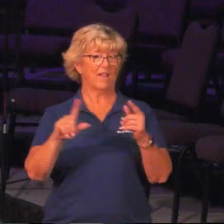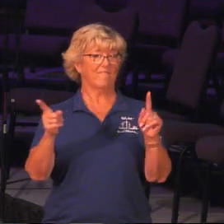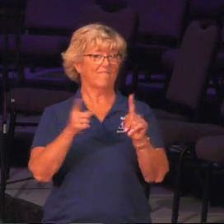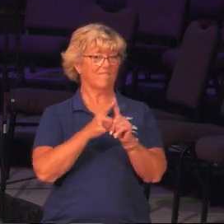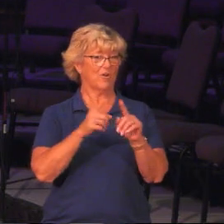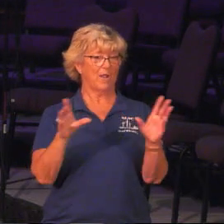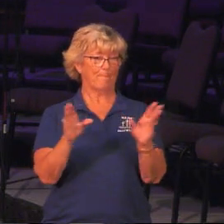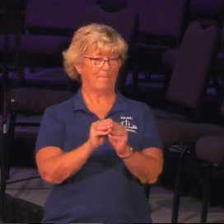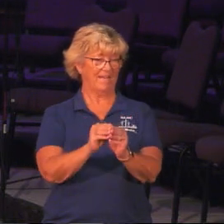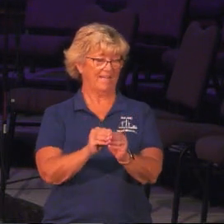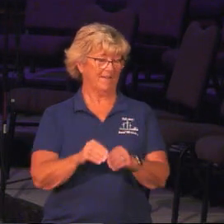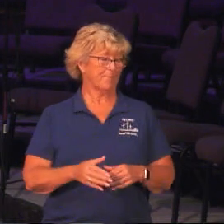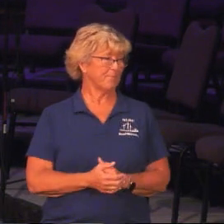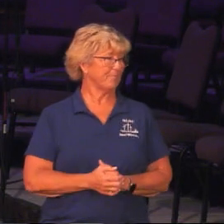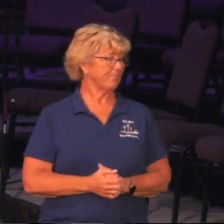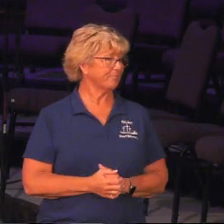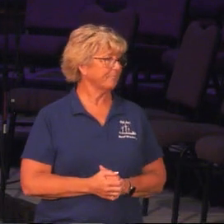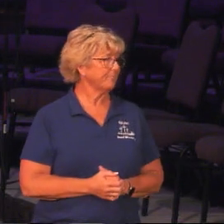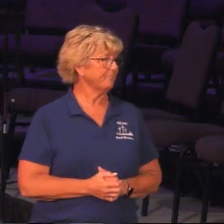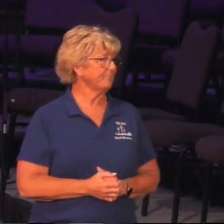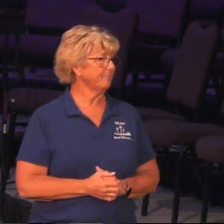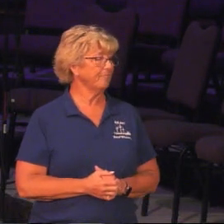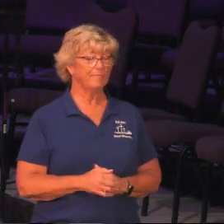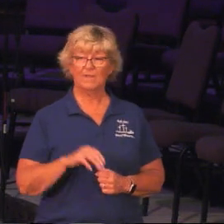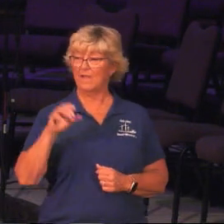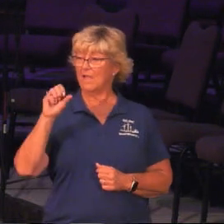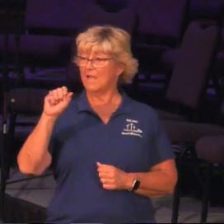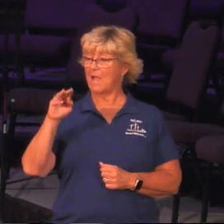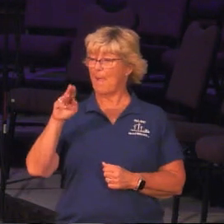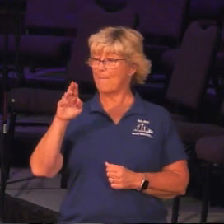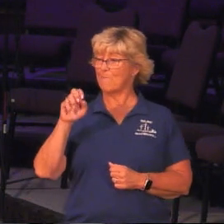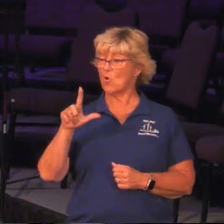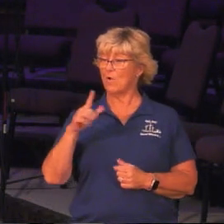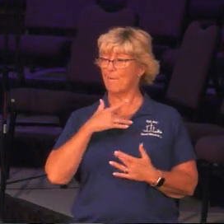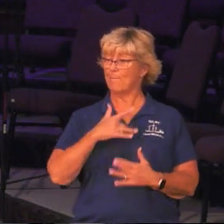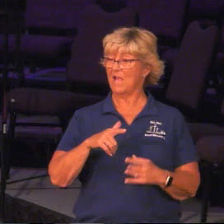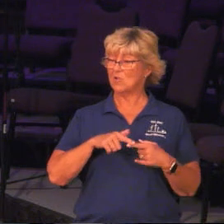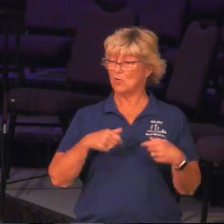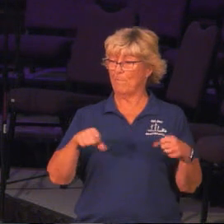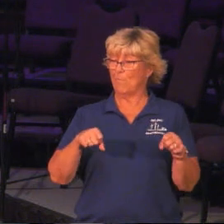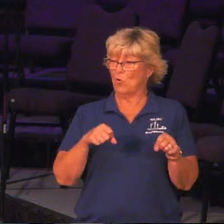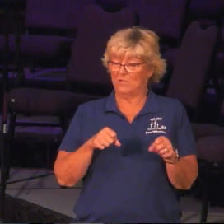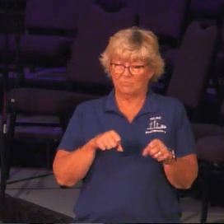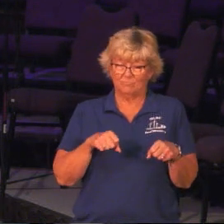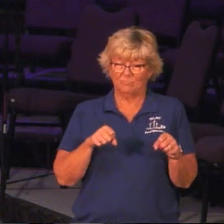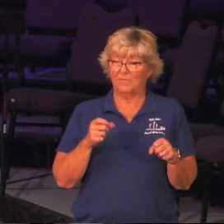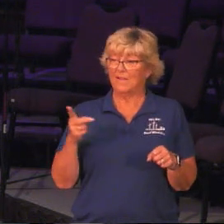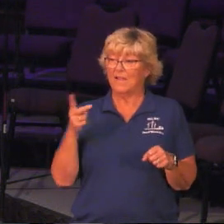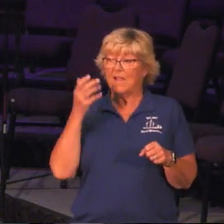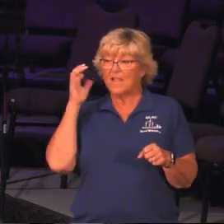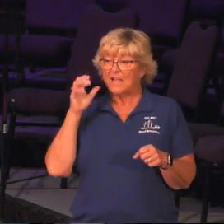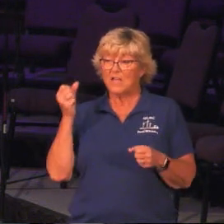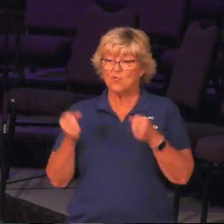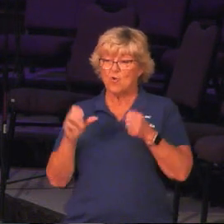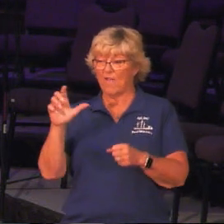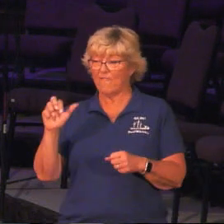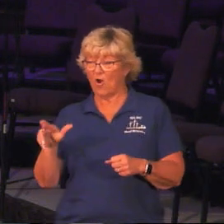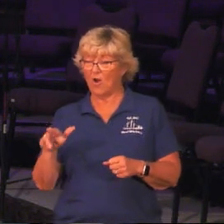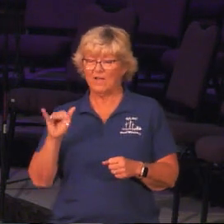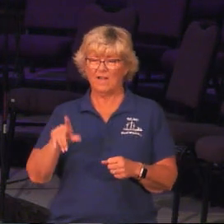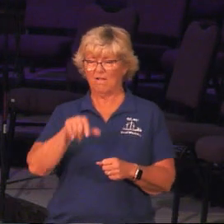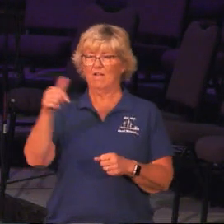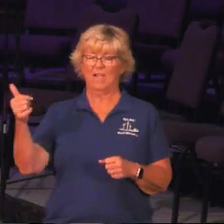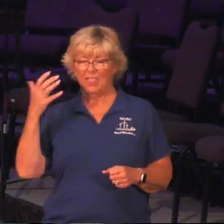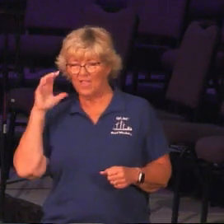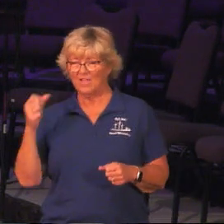first stop. And I believe that Samuel only rides a little motorcycle because in both his cousin drove the car and now Johnny's driving the